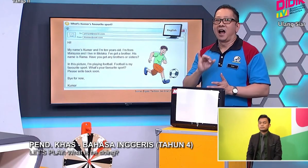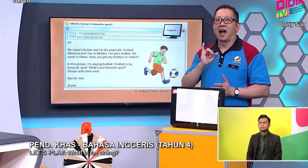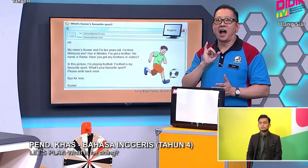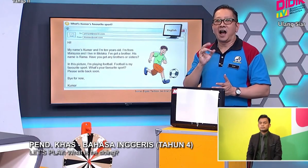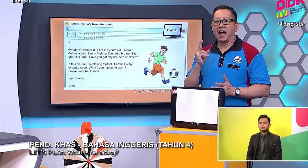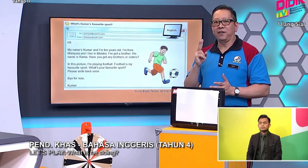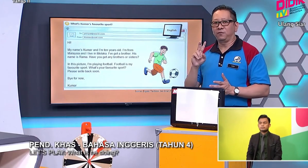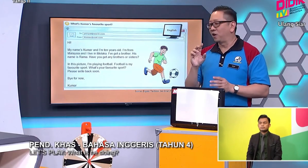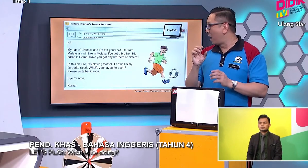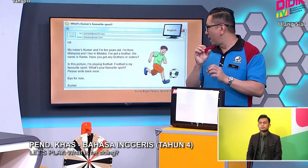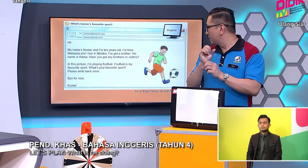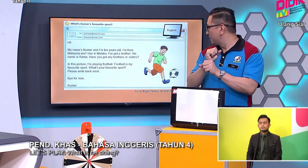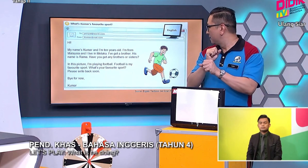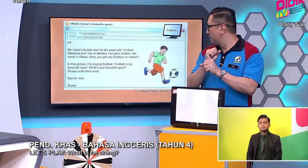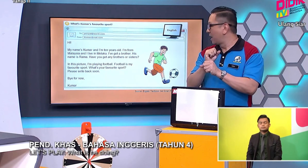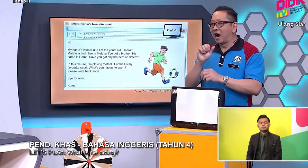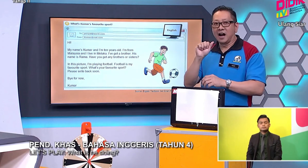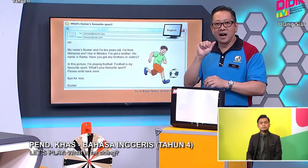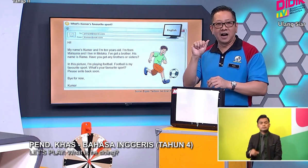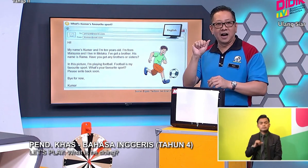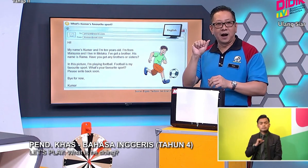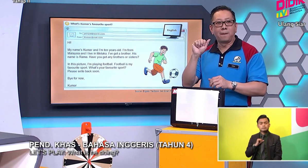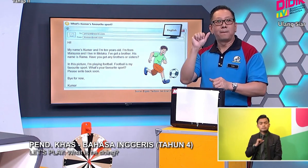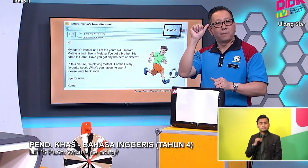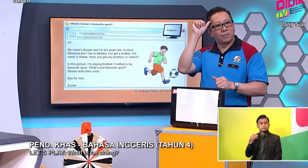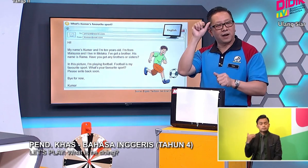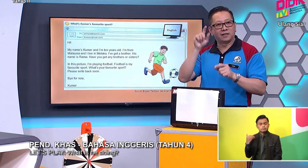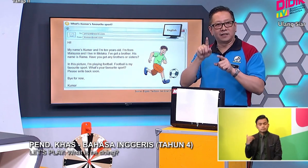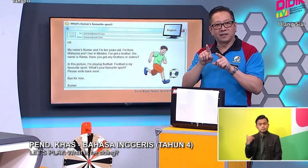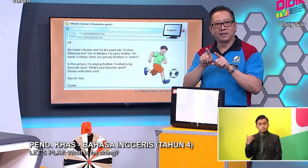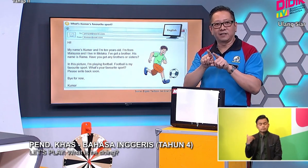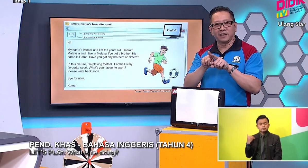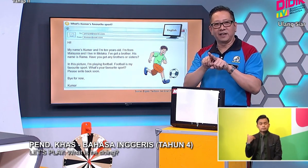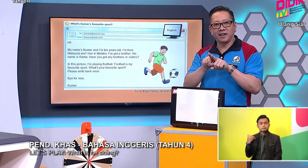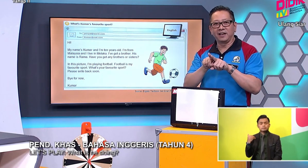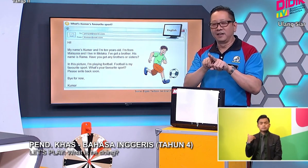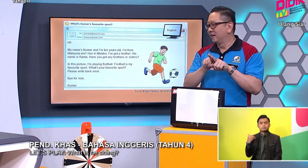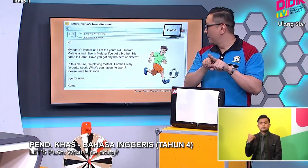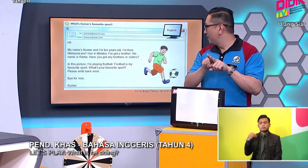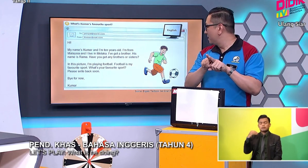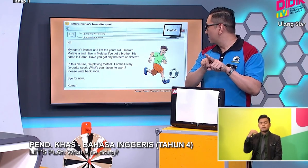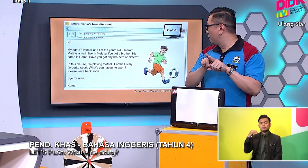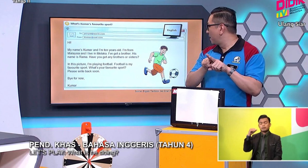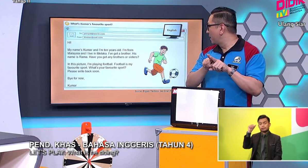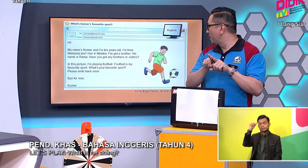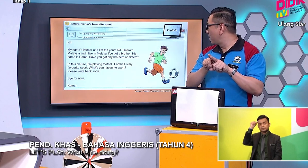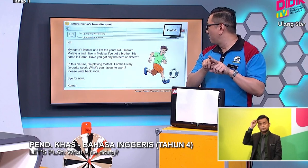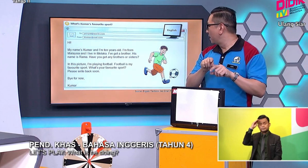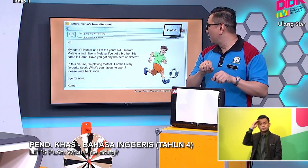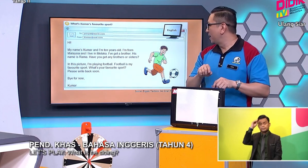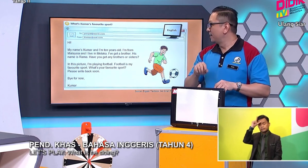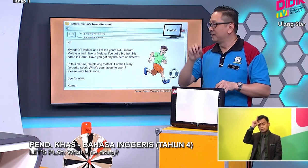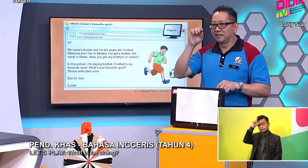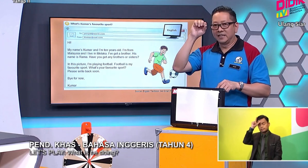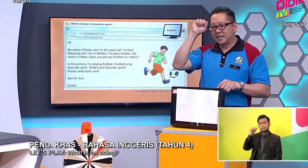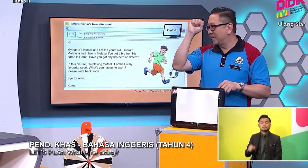I Got A Brother Okay This Kuma Got one